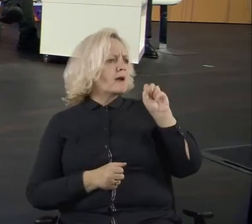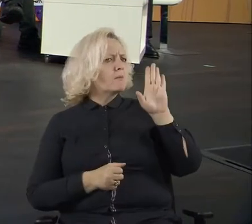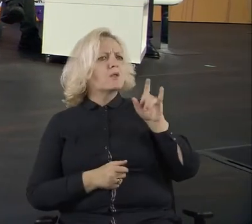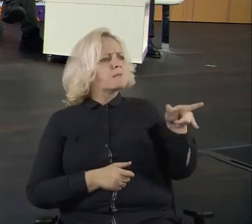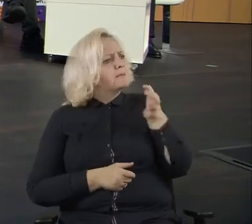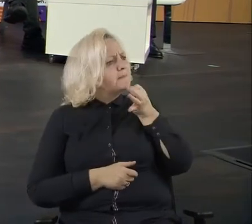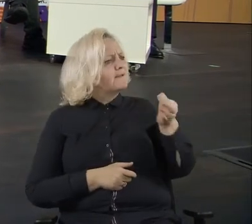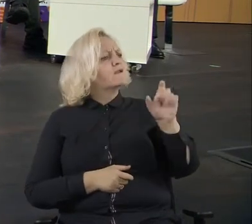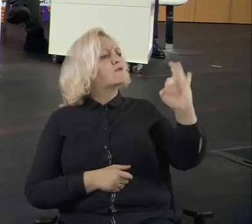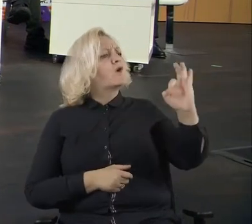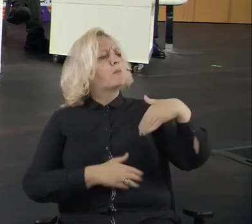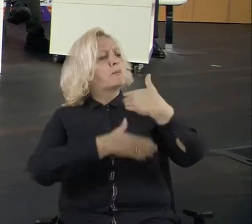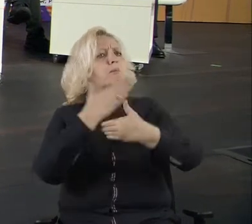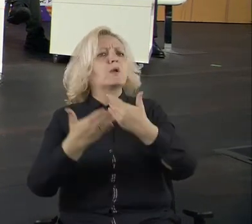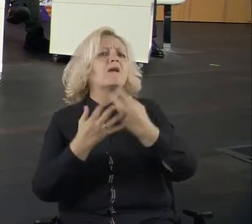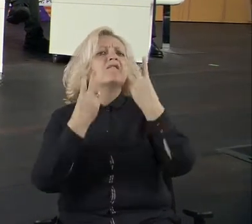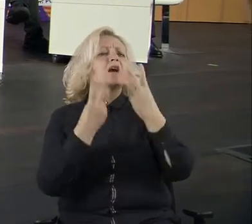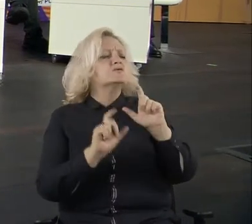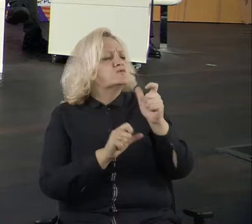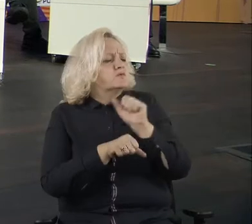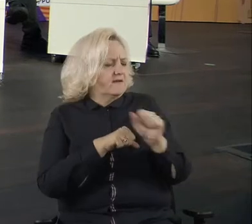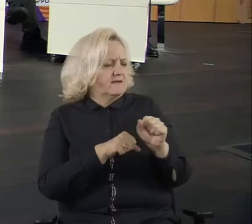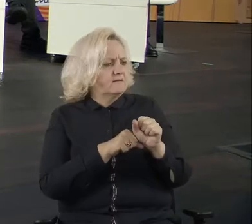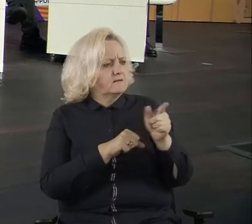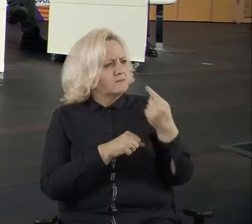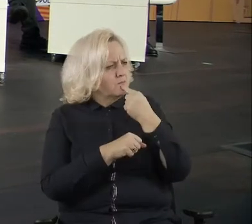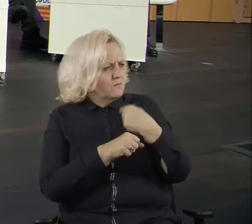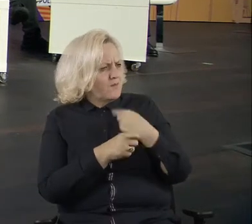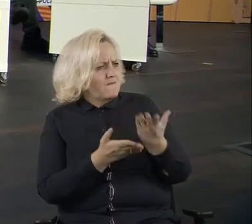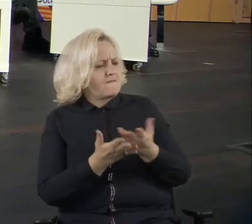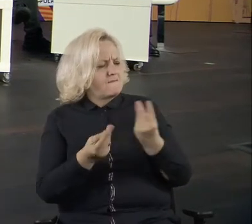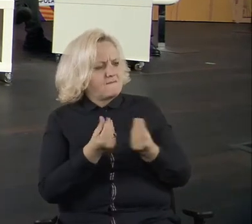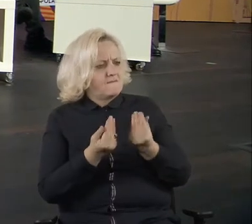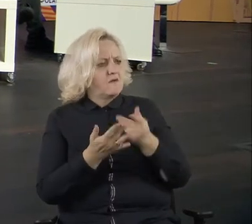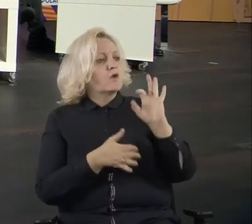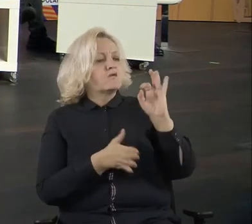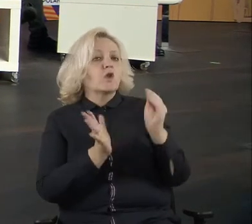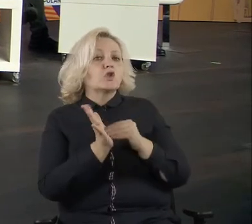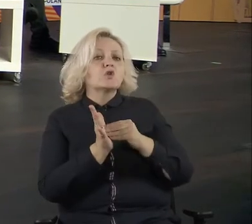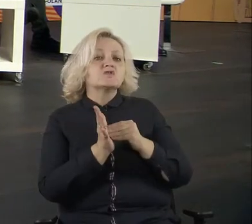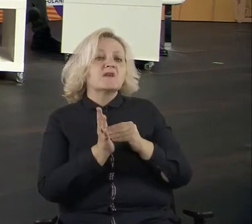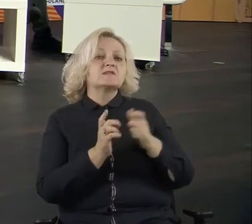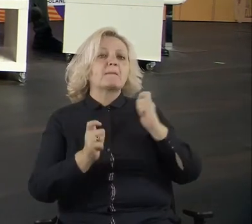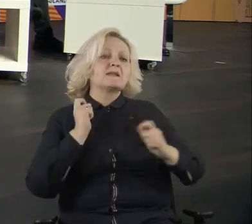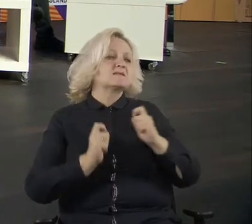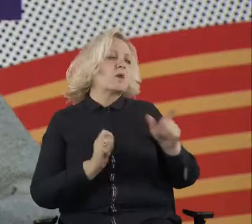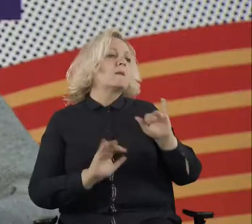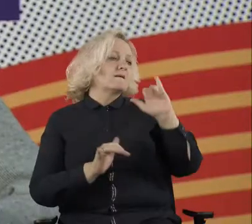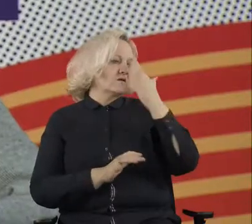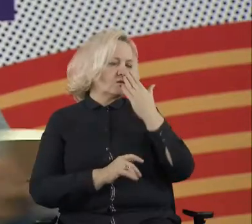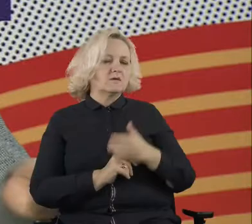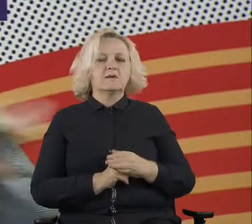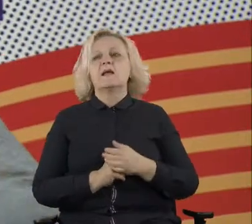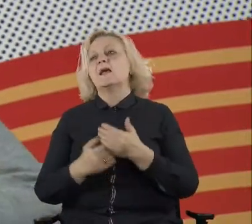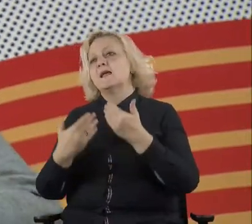experience from Barcelona as well with us? Okay. So, first of all, thanks for the organization for doing this panel